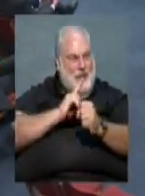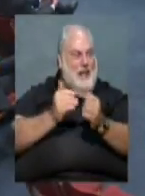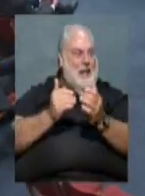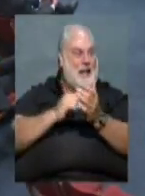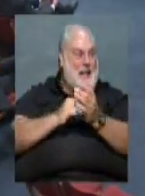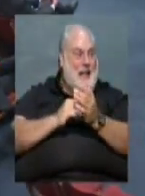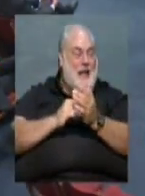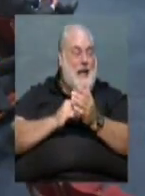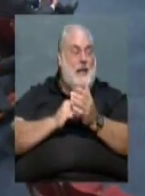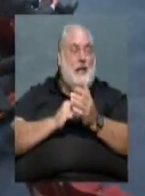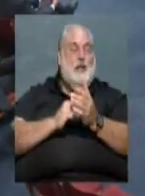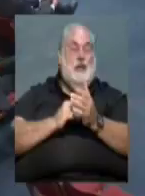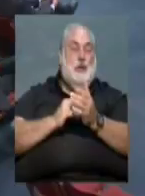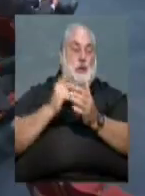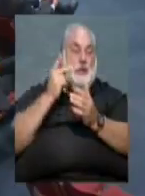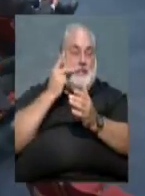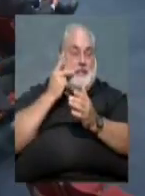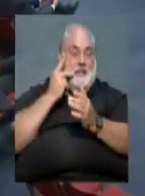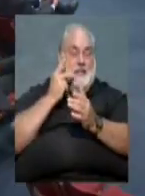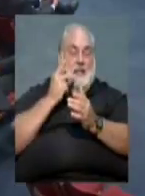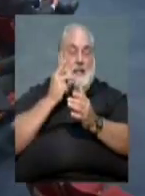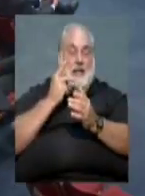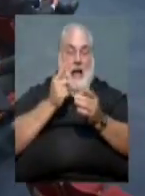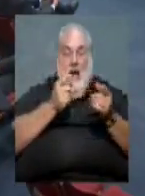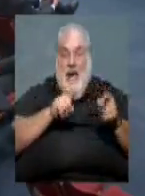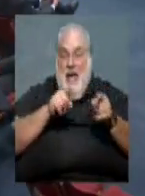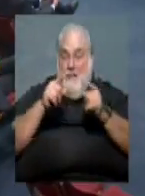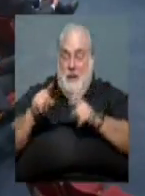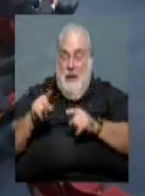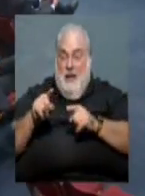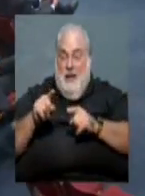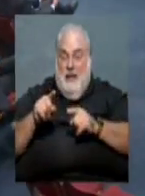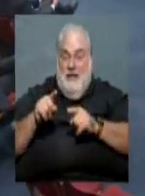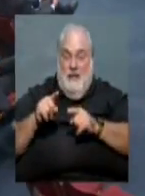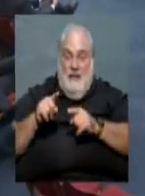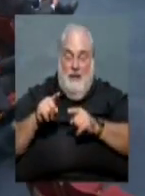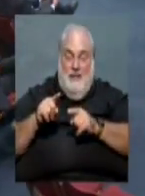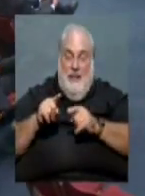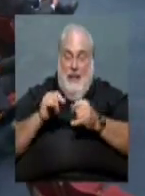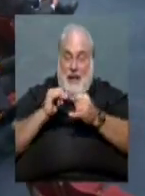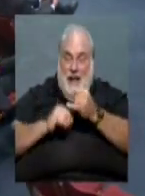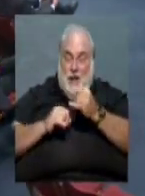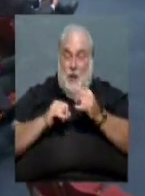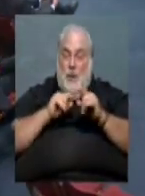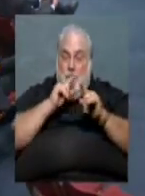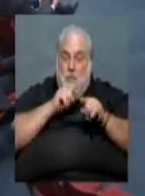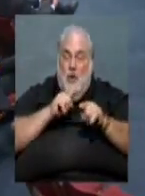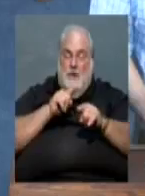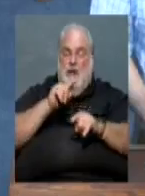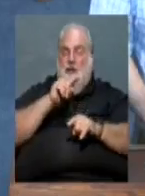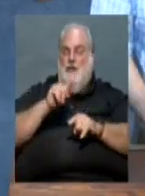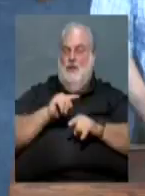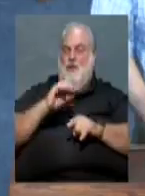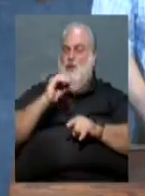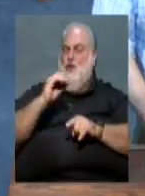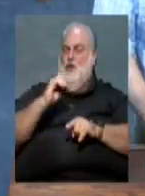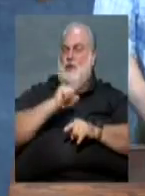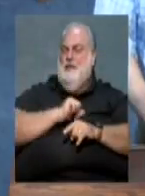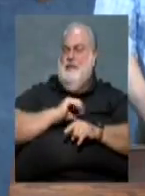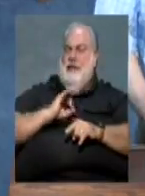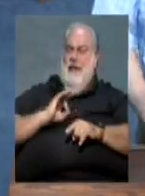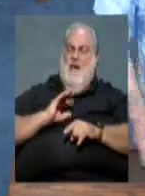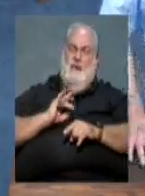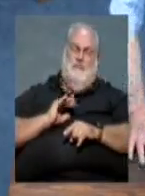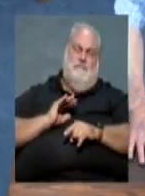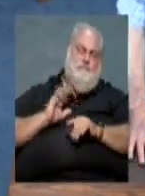you see a product here, JJ Muehlhausen, Susan did the annual report. It's great. But the zoo staff, it's a fantastic